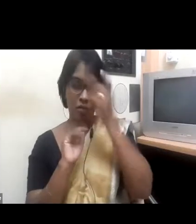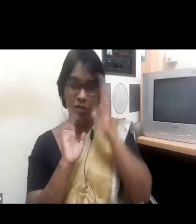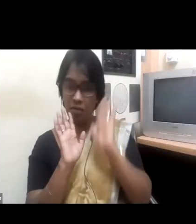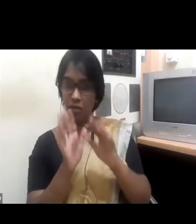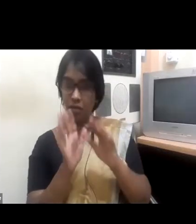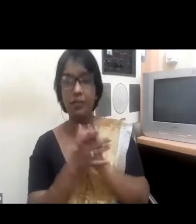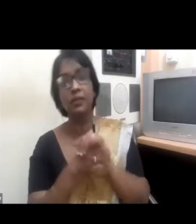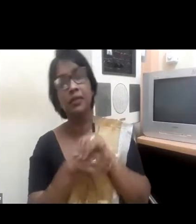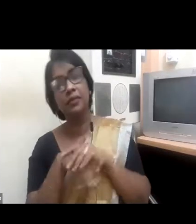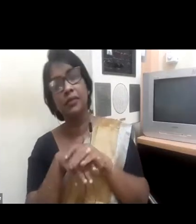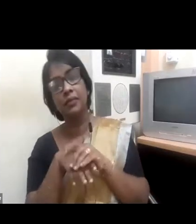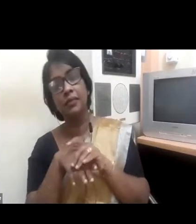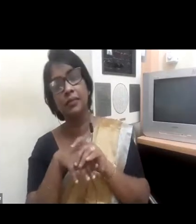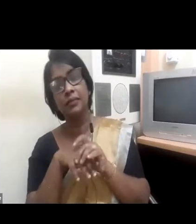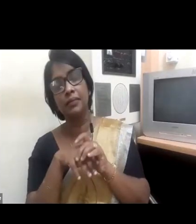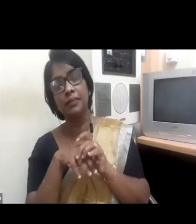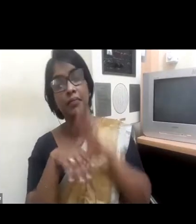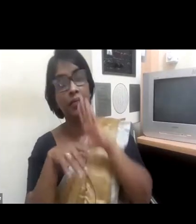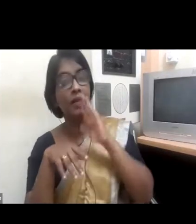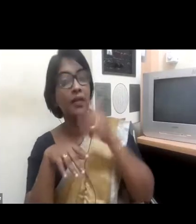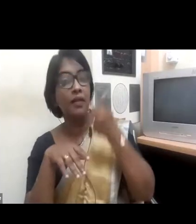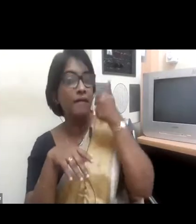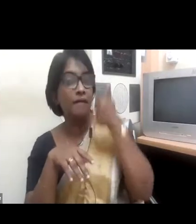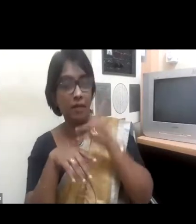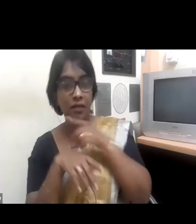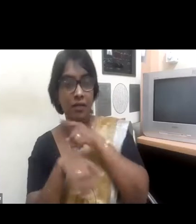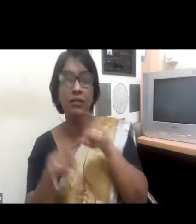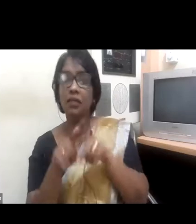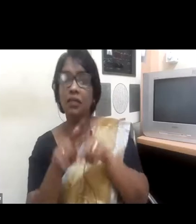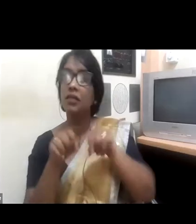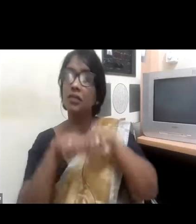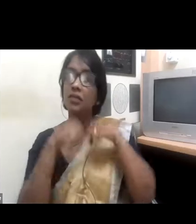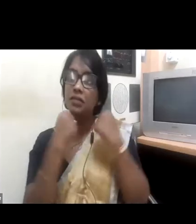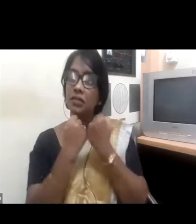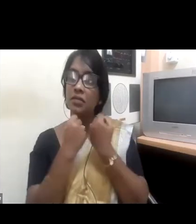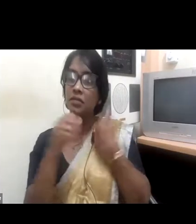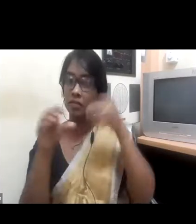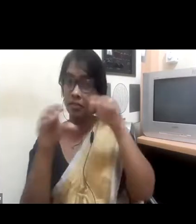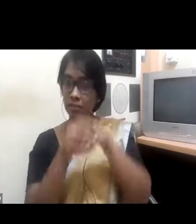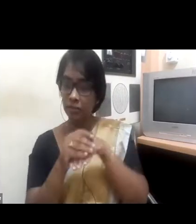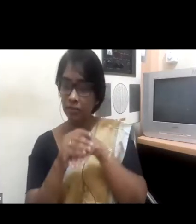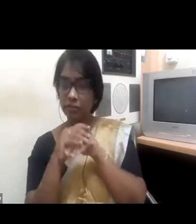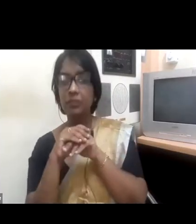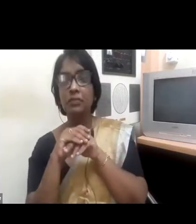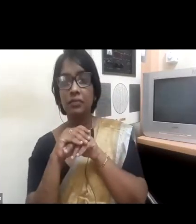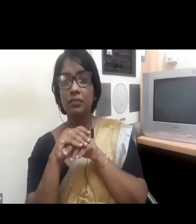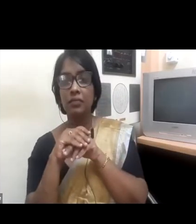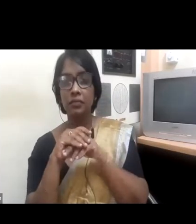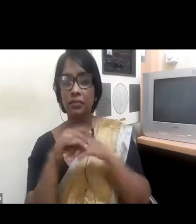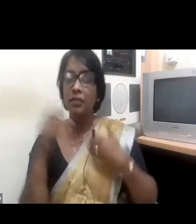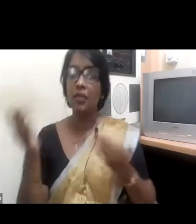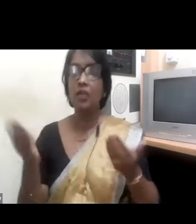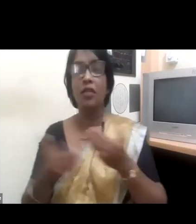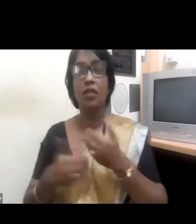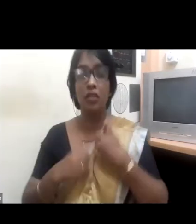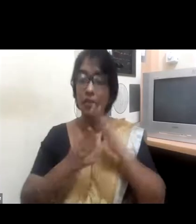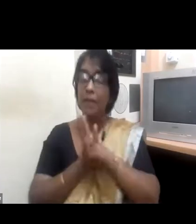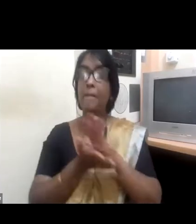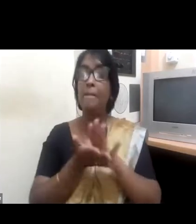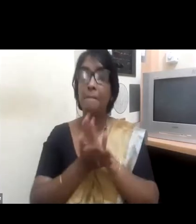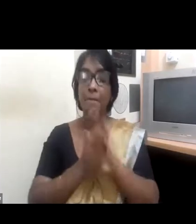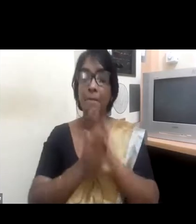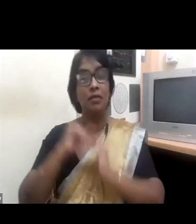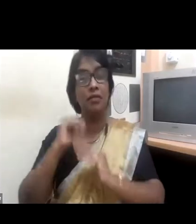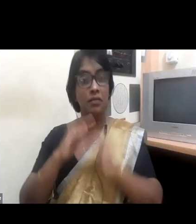important is that as an organization we have a very clear process. We encourage very